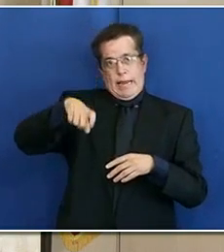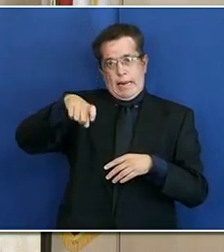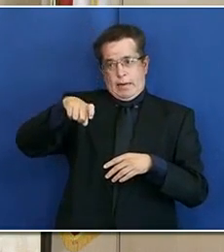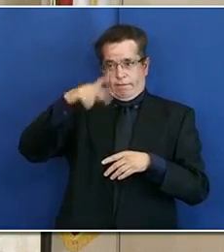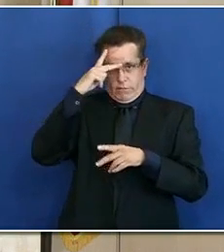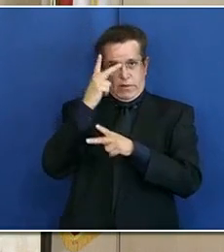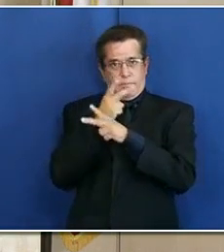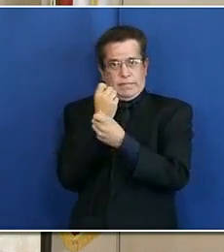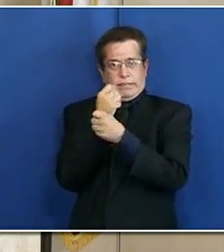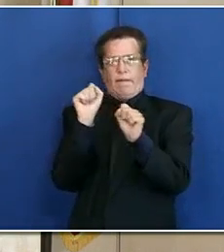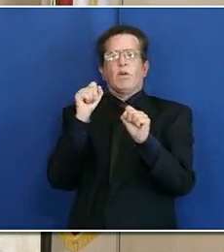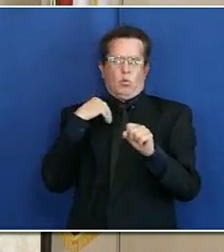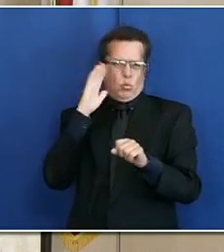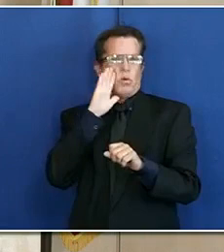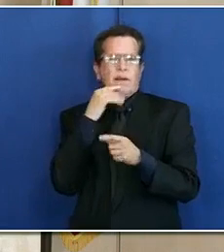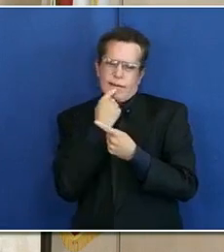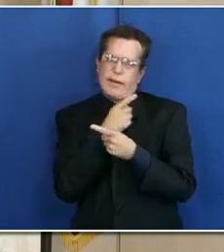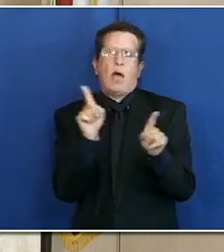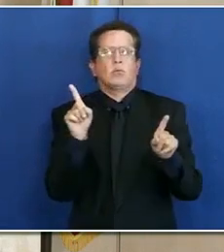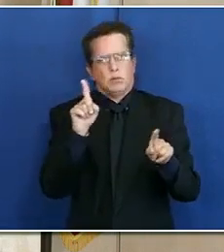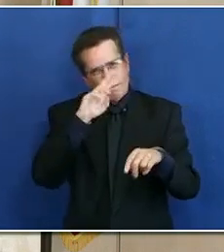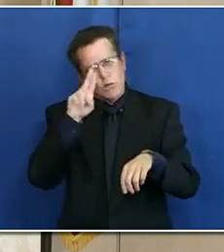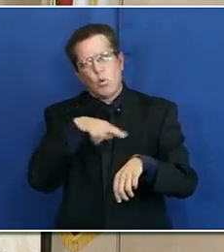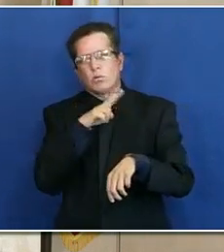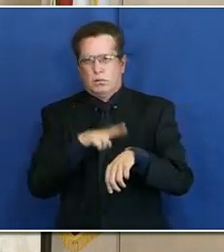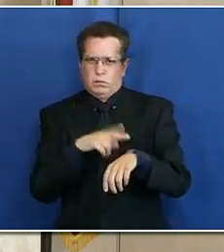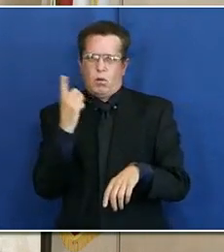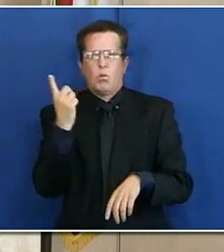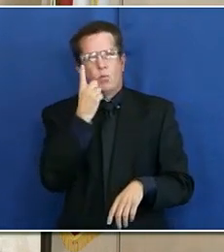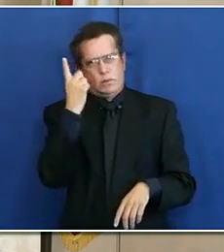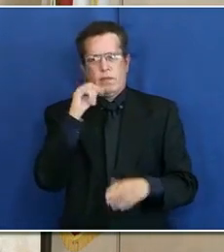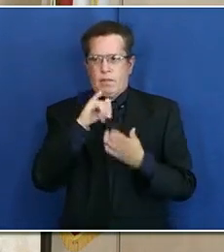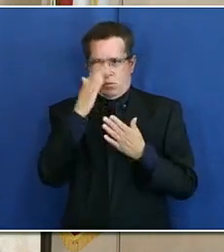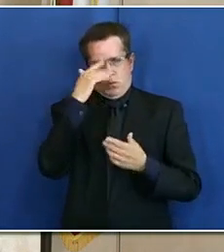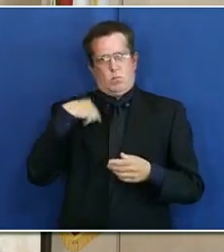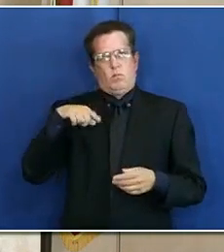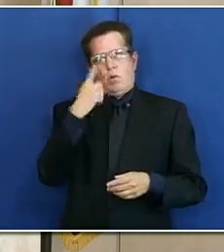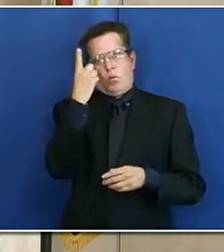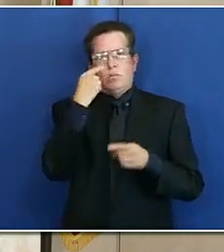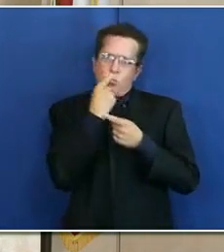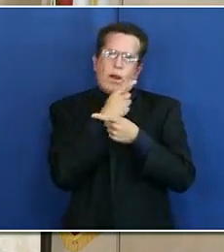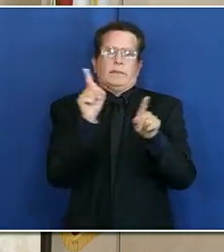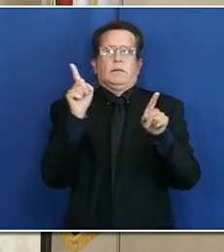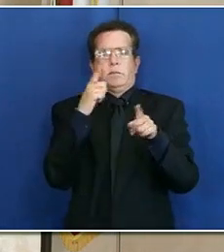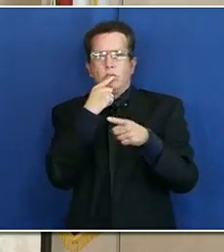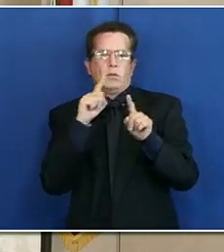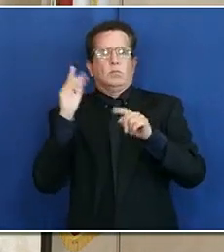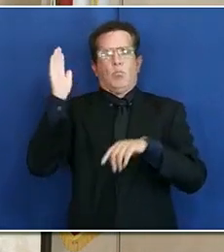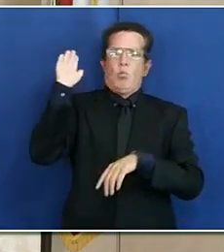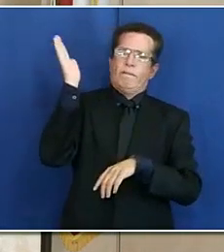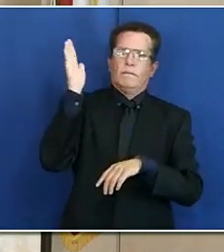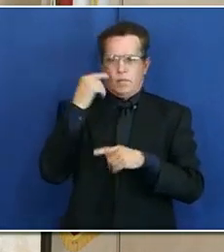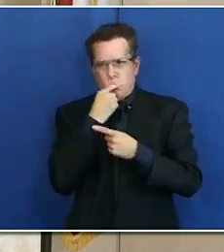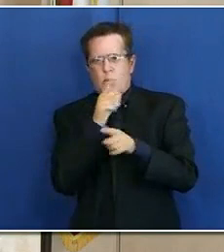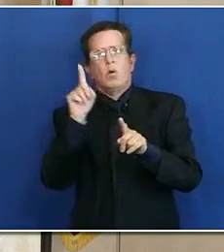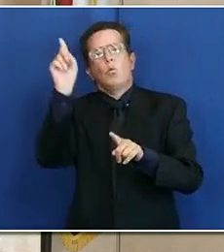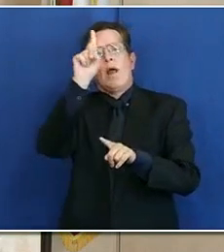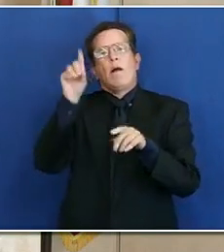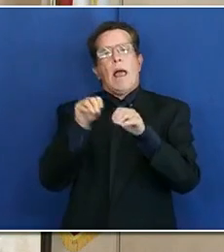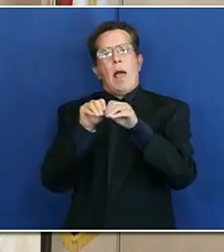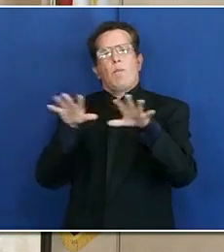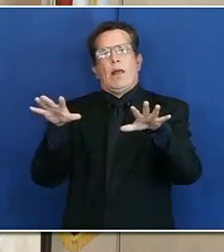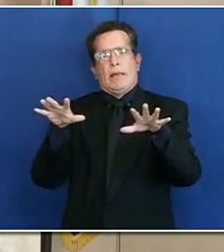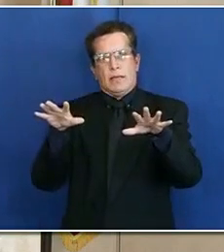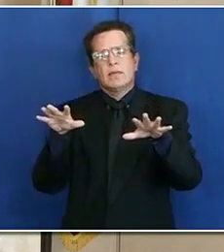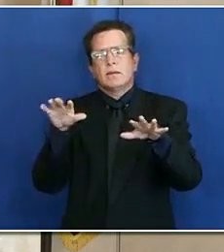actions, and that's how and why we release press releases related to outbreaks and other situations